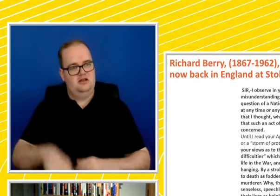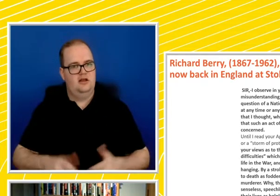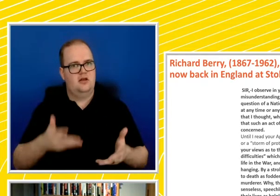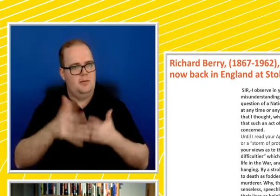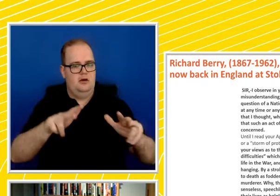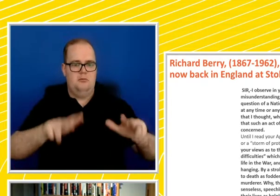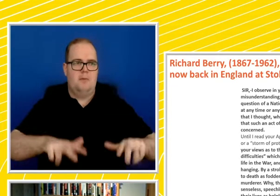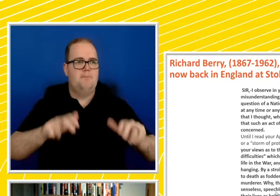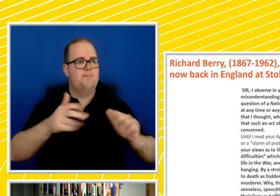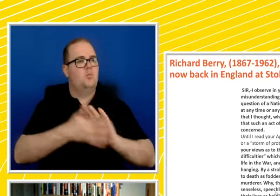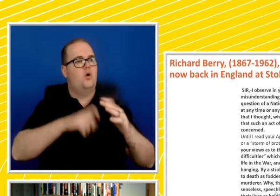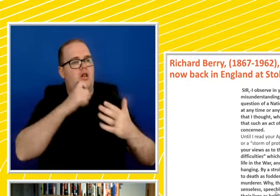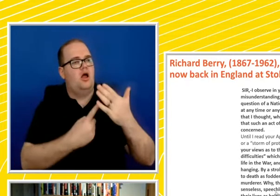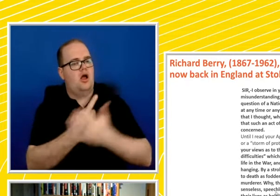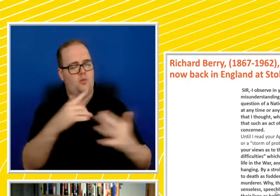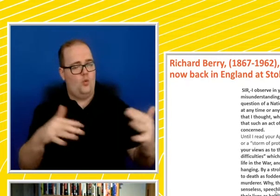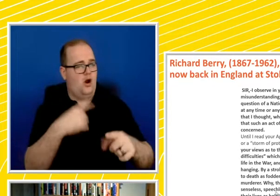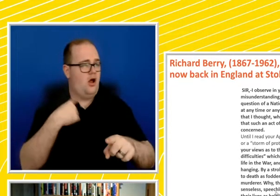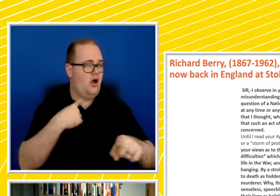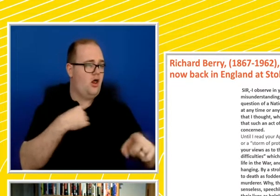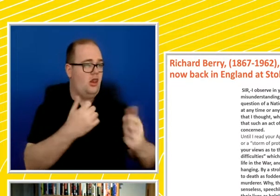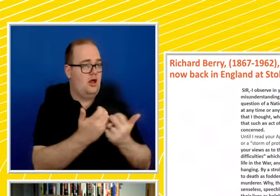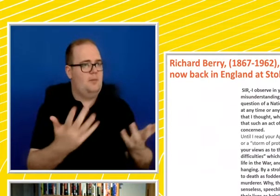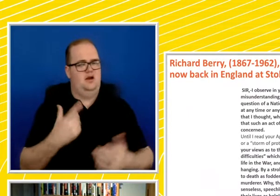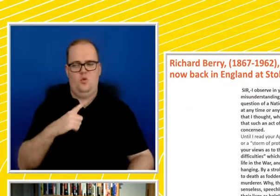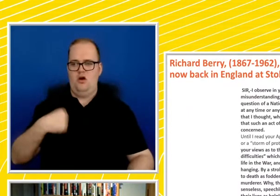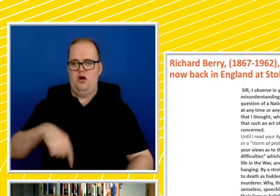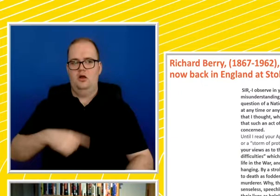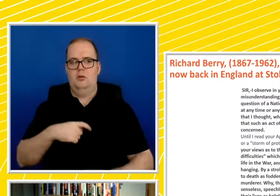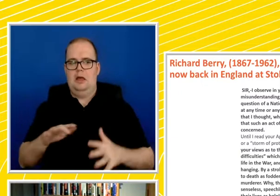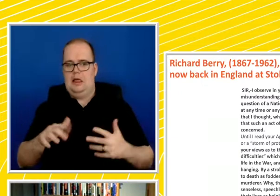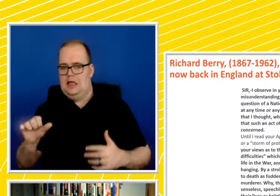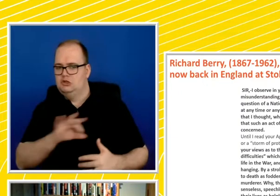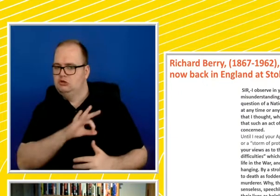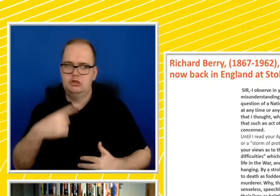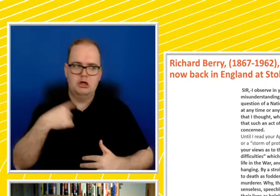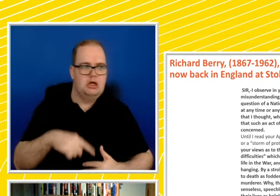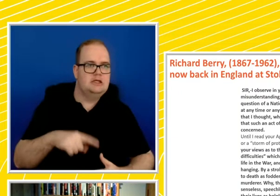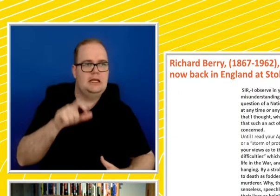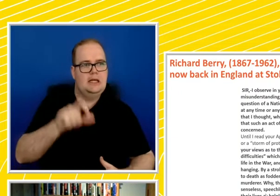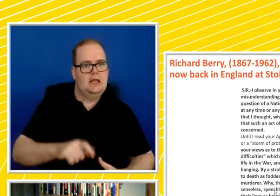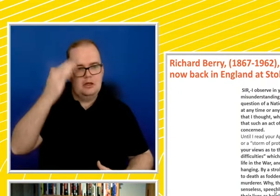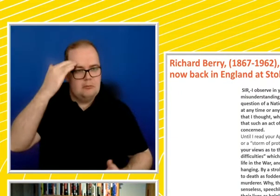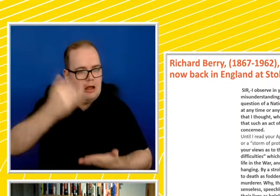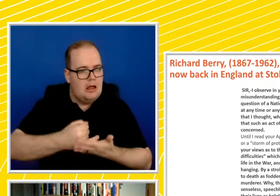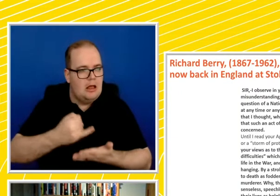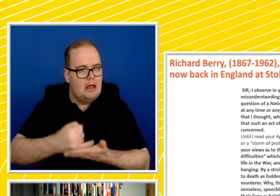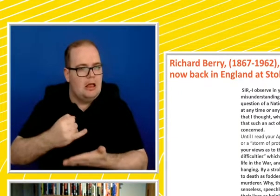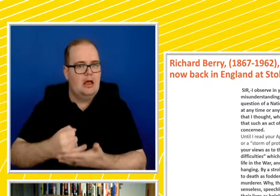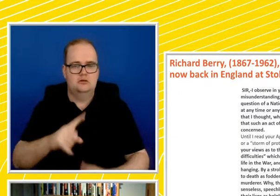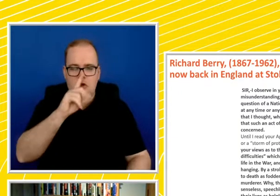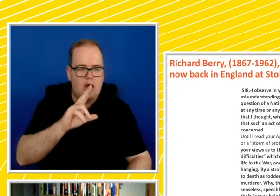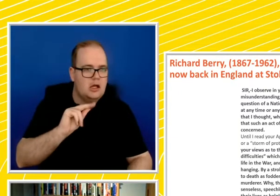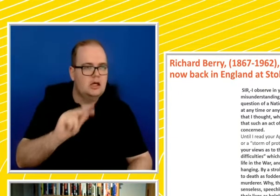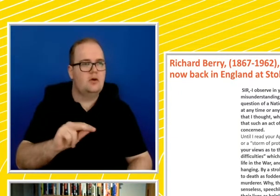sanctified life of the murderer. Why then should we be so anxious to preserve the life of the almost brainless, senseless, speechless idiots